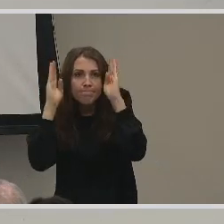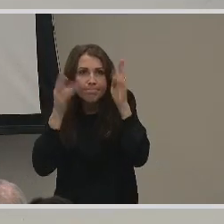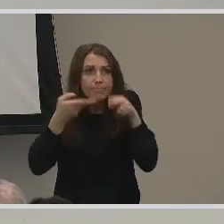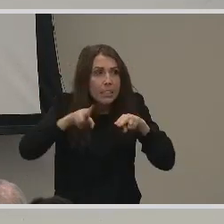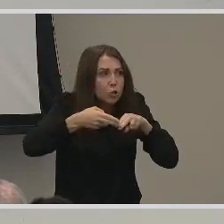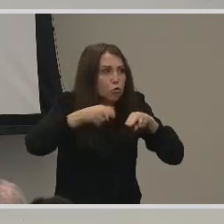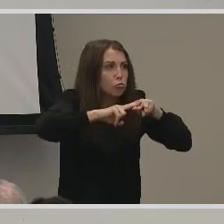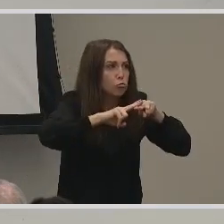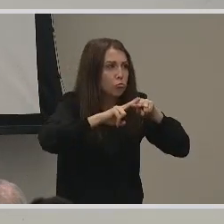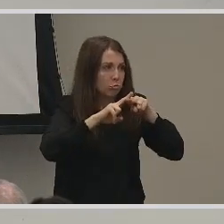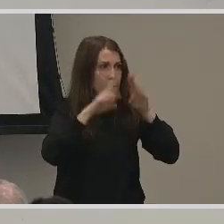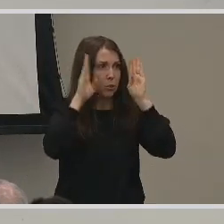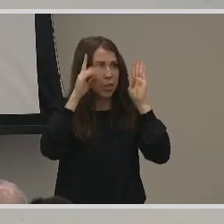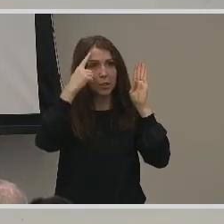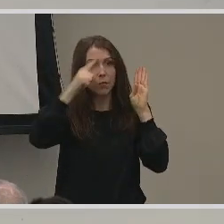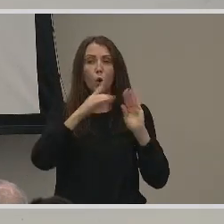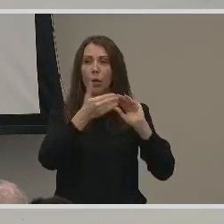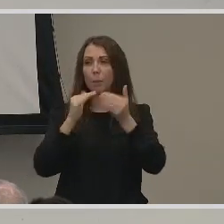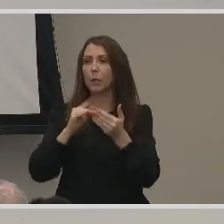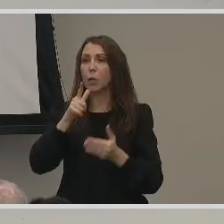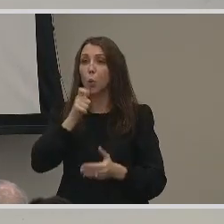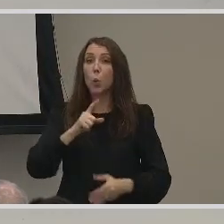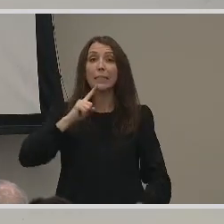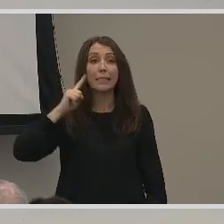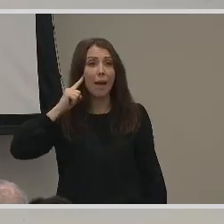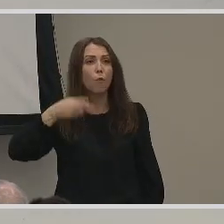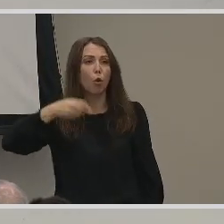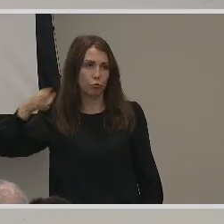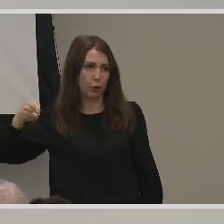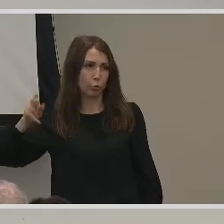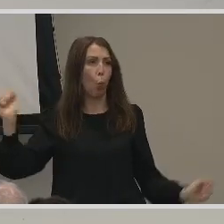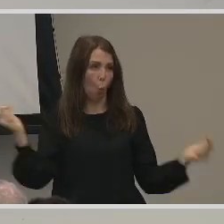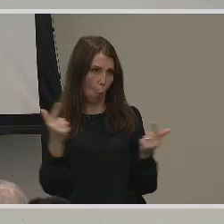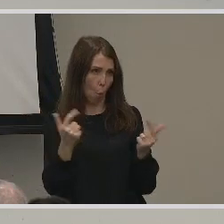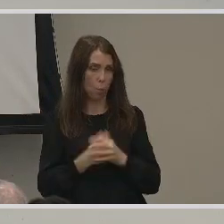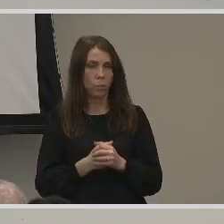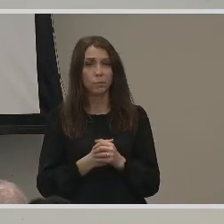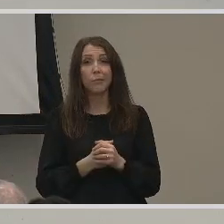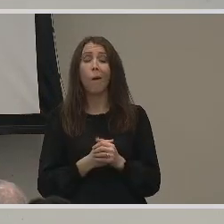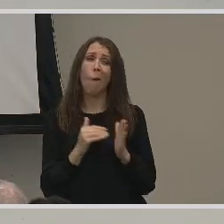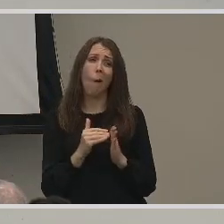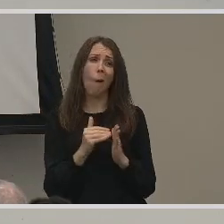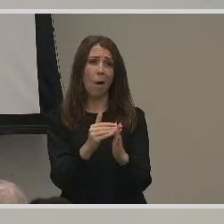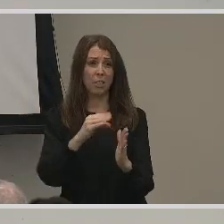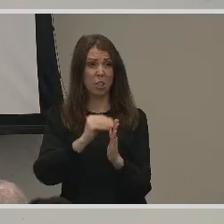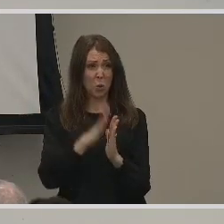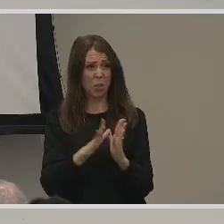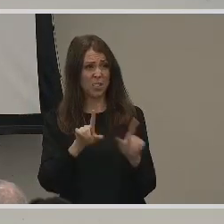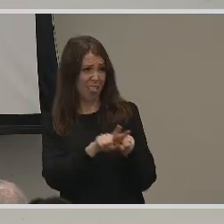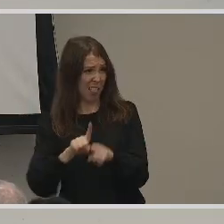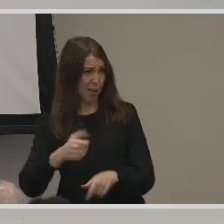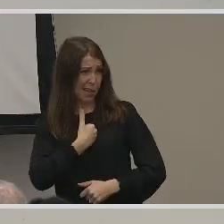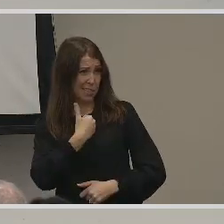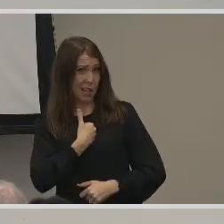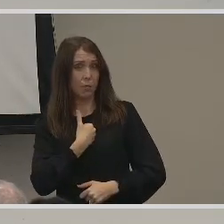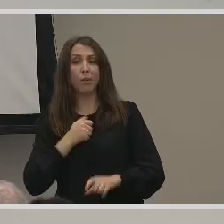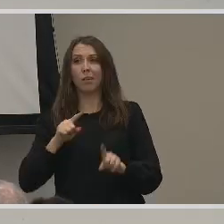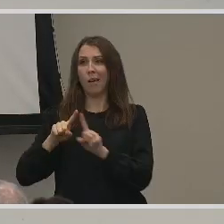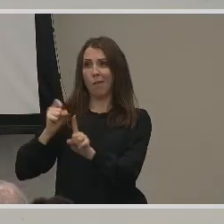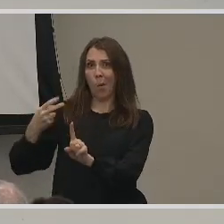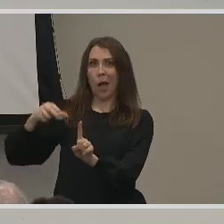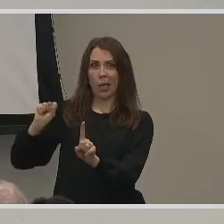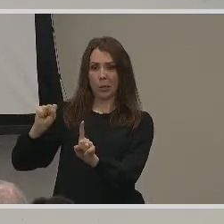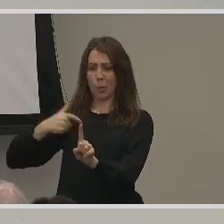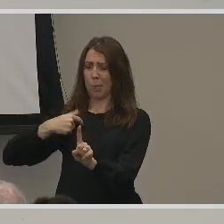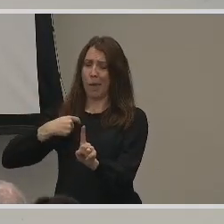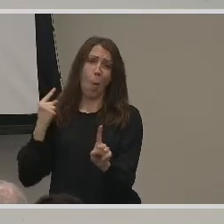community, those that are deaf or hard of hearing. And many times, students like myself will come to Case from a high school, in which I